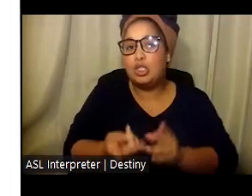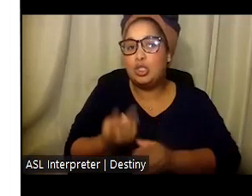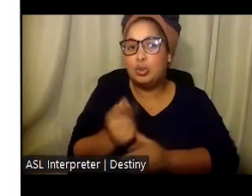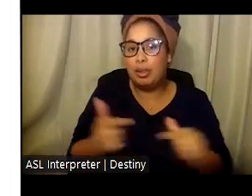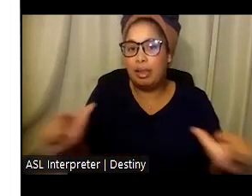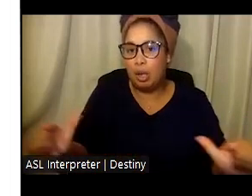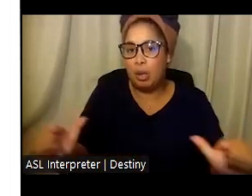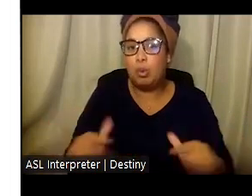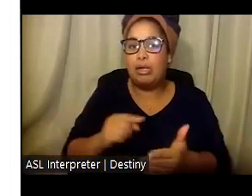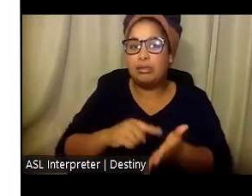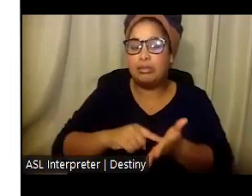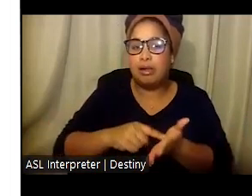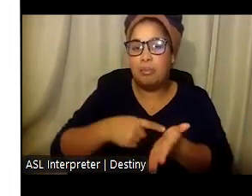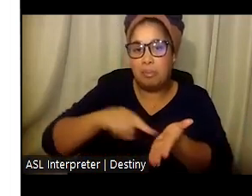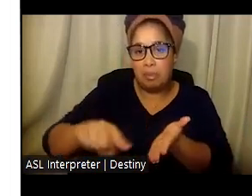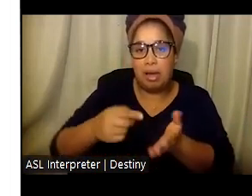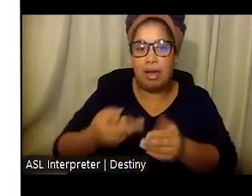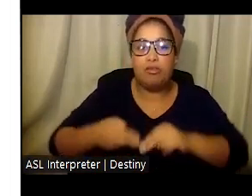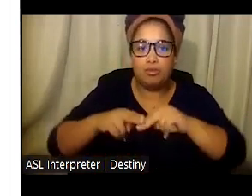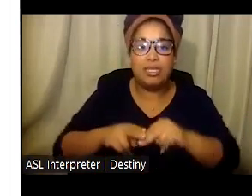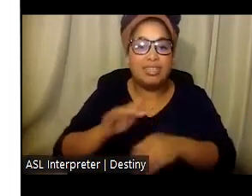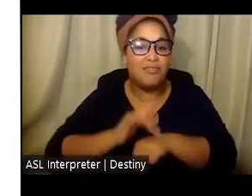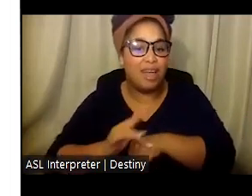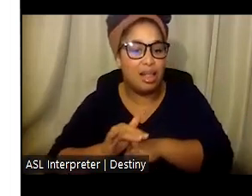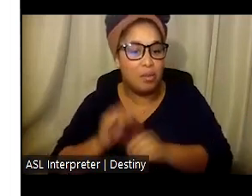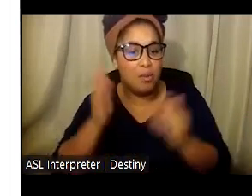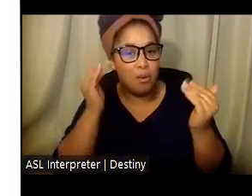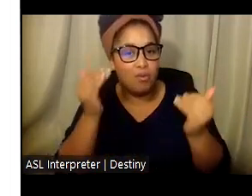are projected to be available in the summer of 2023.